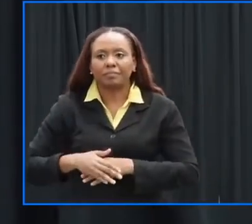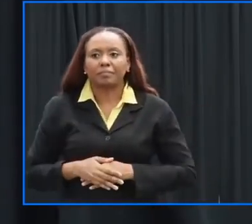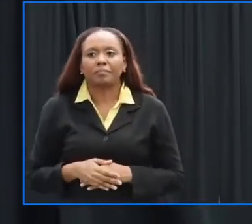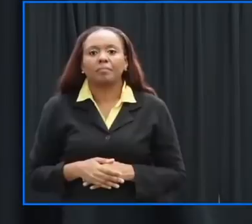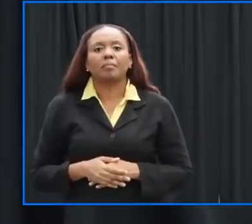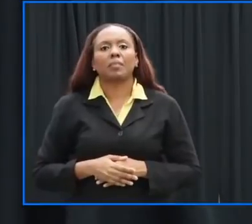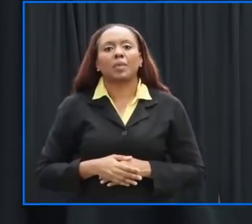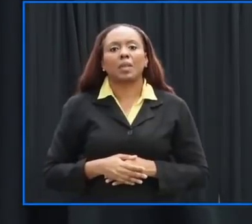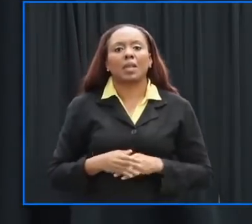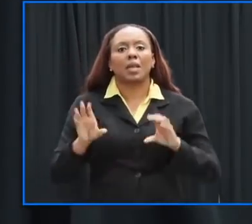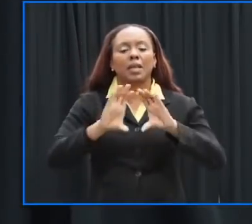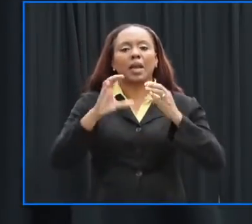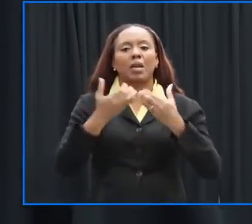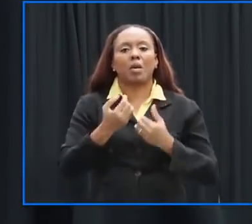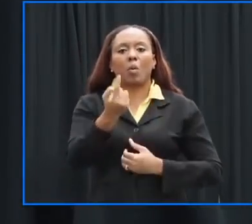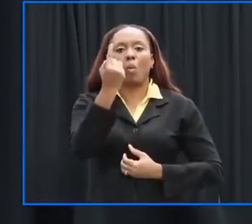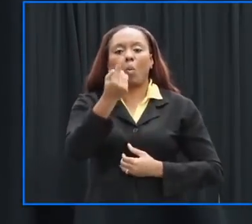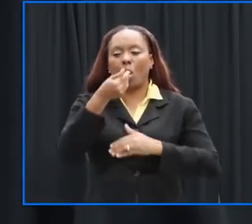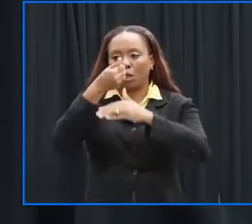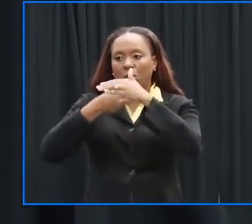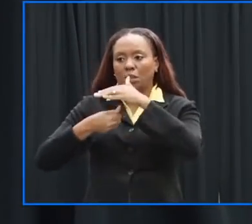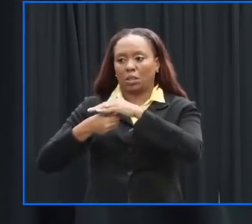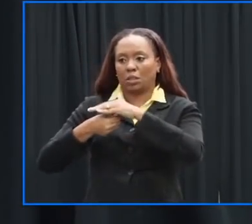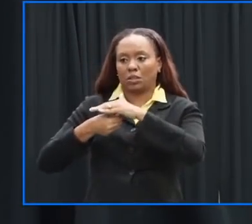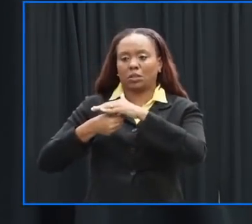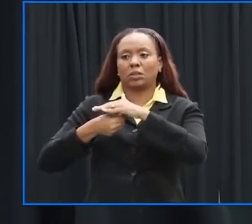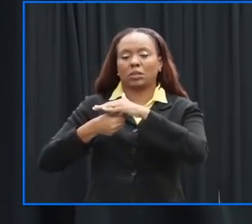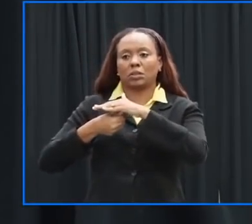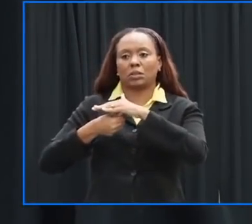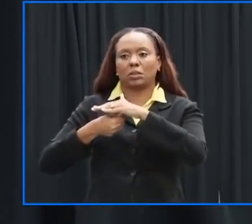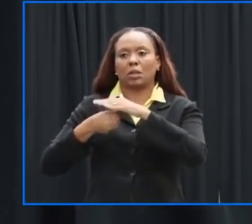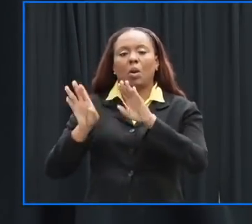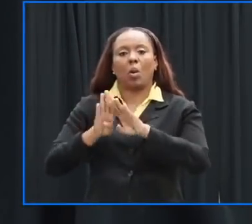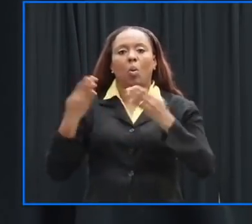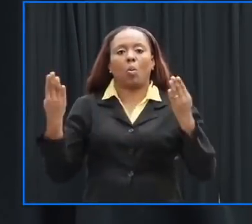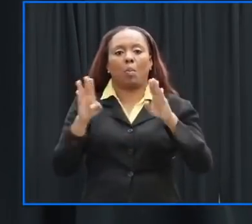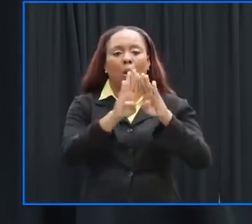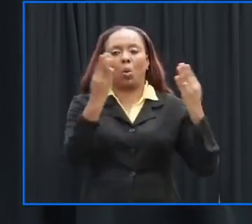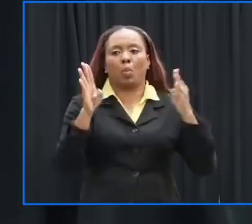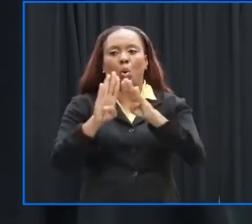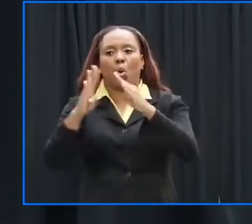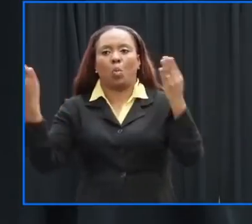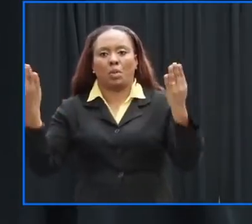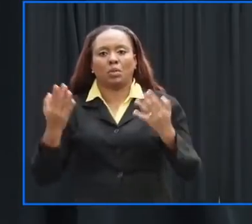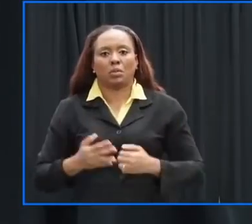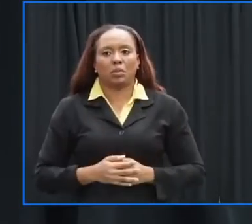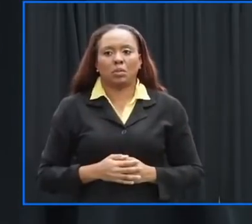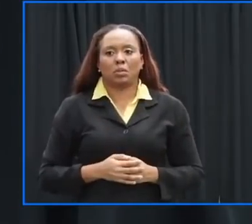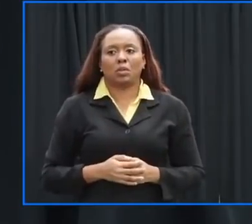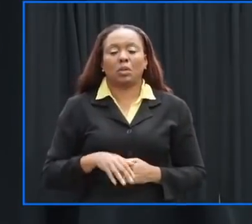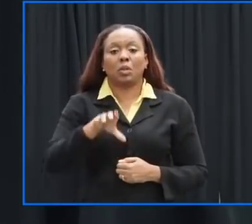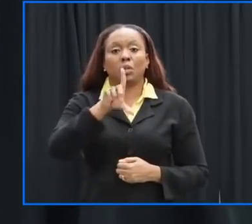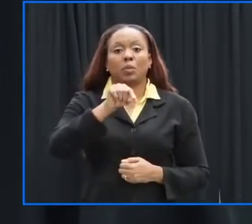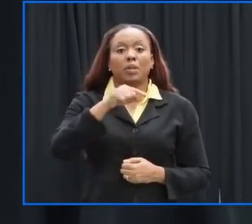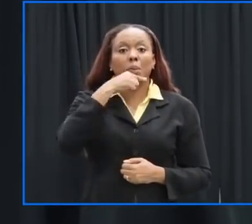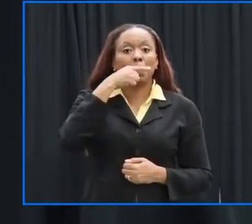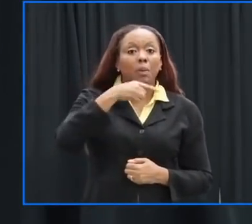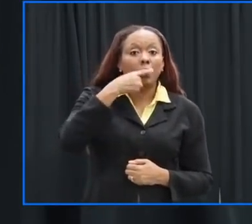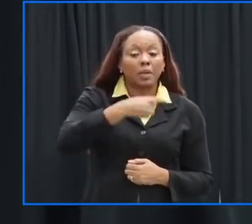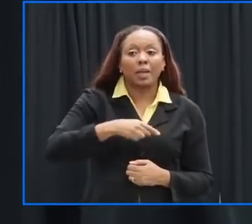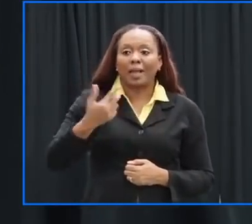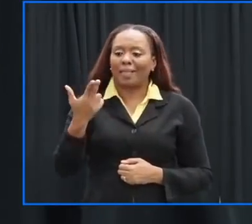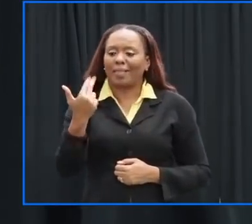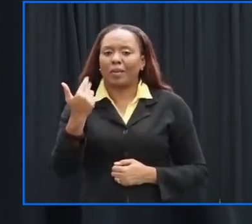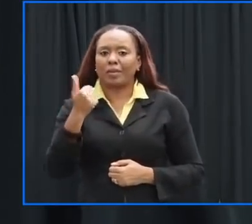one shelters 33 that have been put in place and activated 20 public and 13